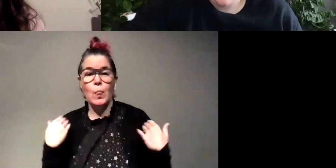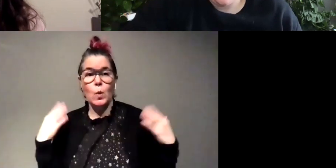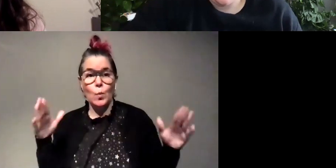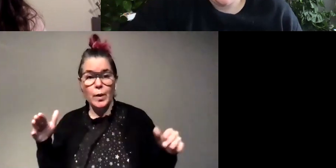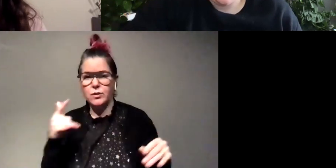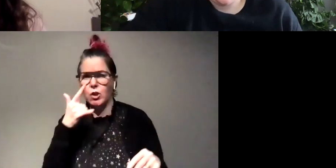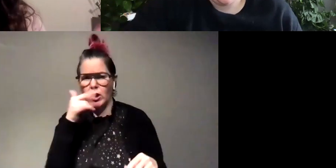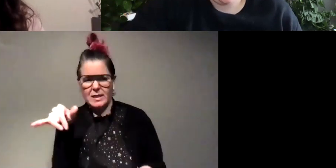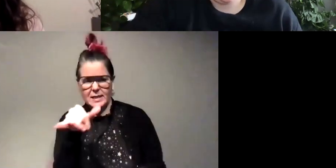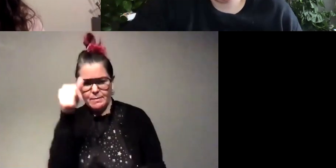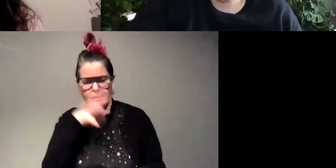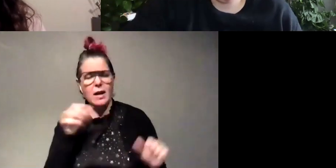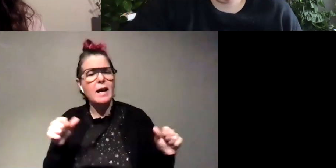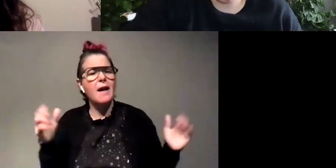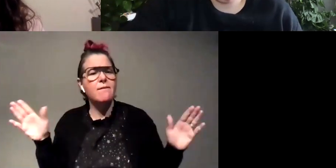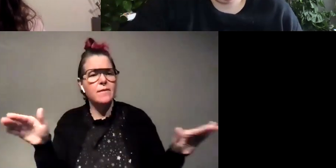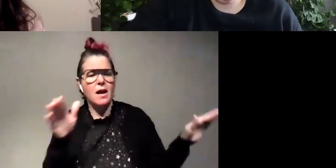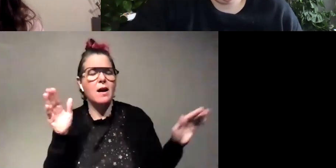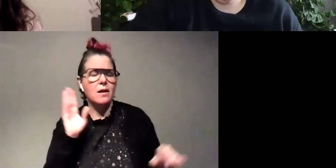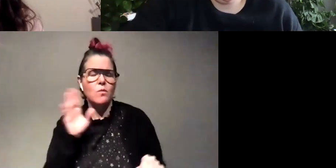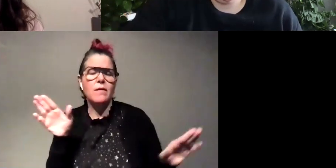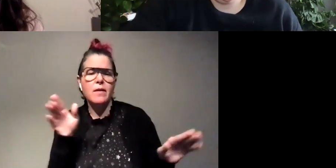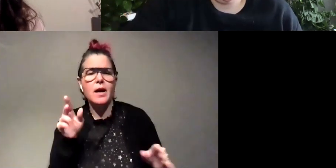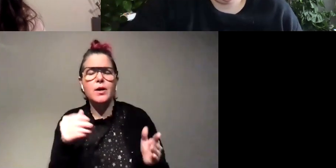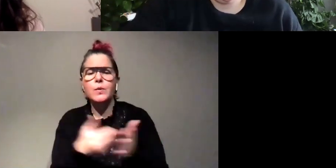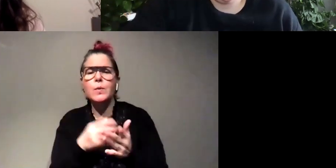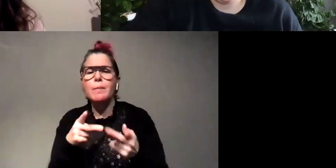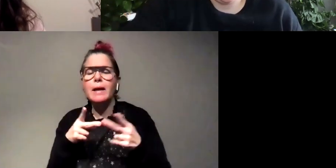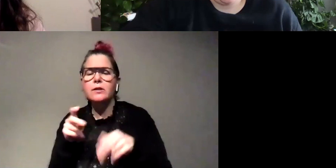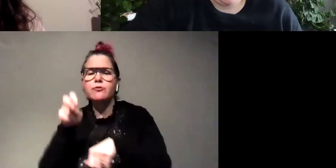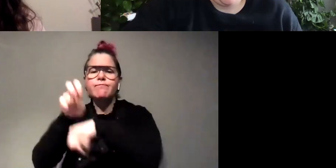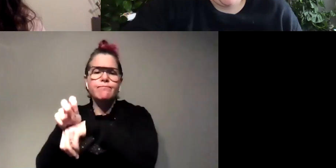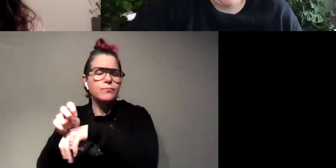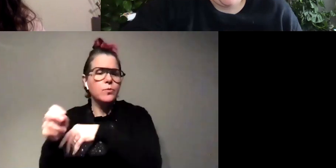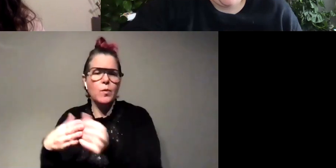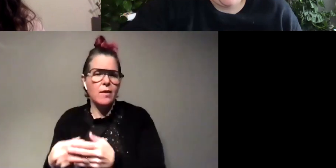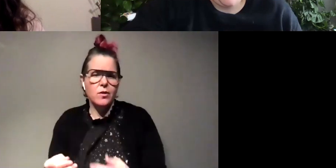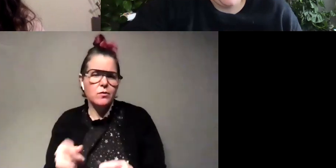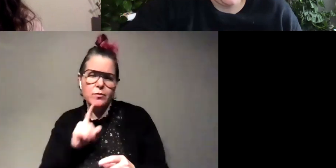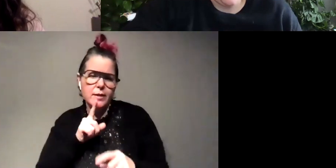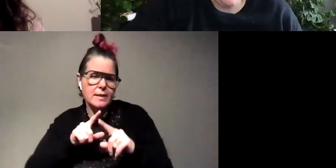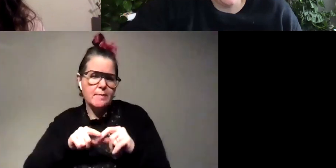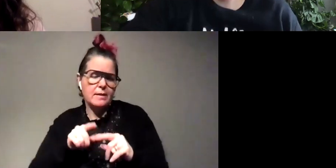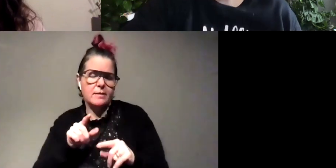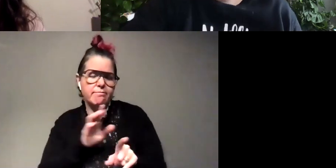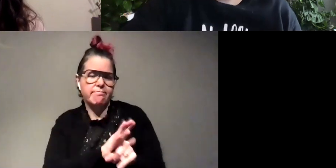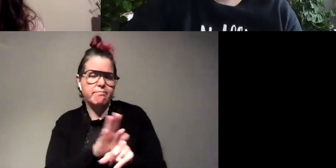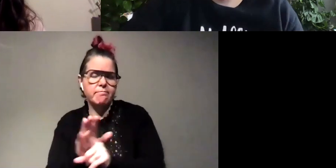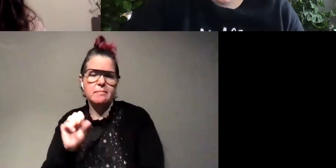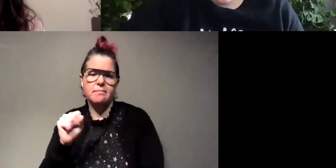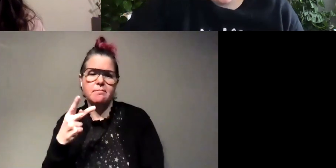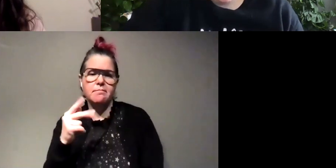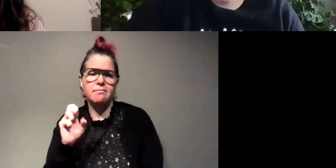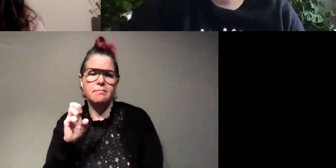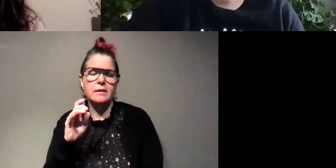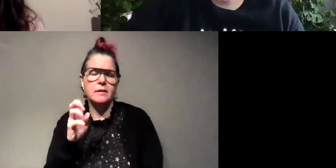also can fly they'll fly around to find a new place to perch or whatever um so yeah it just kind of depends on the species there are definitely